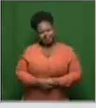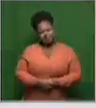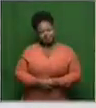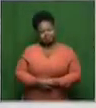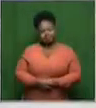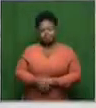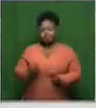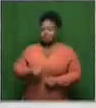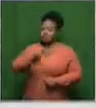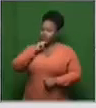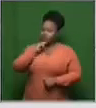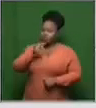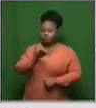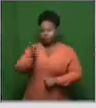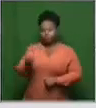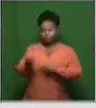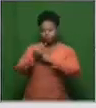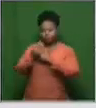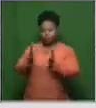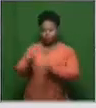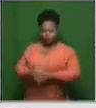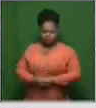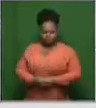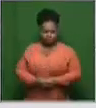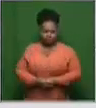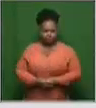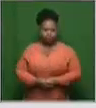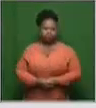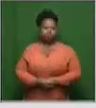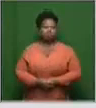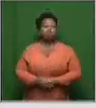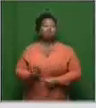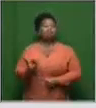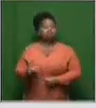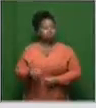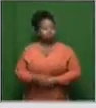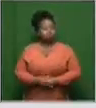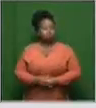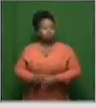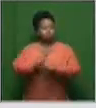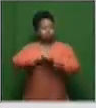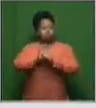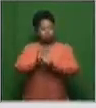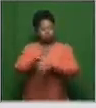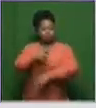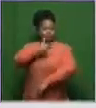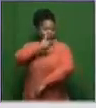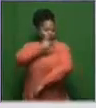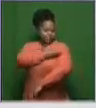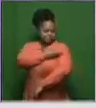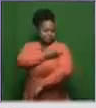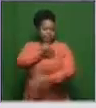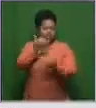Morning, Leanne, and morning to the viewers. Yes. So the COVID-19 vaccines are currently